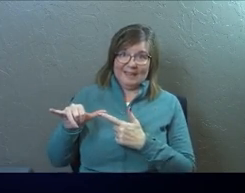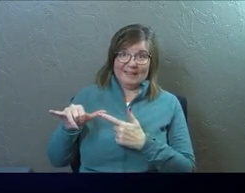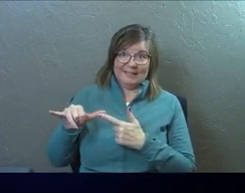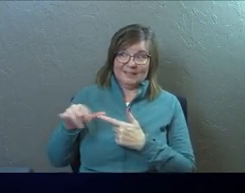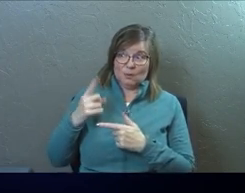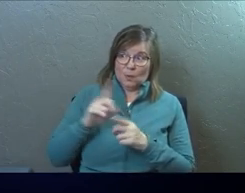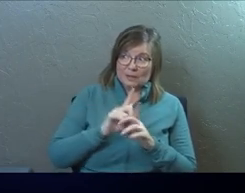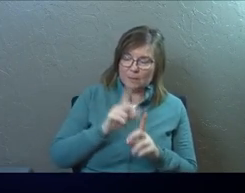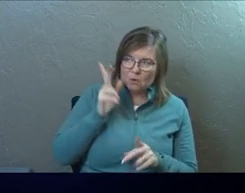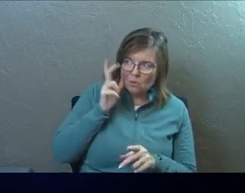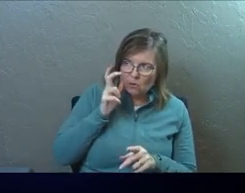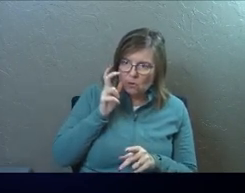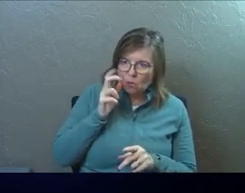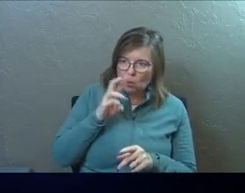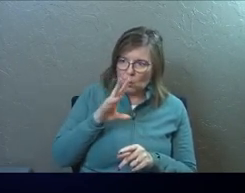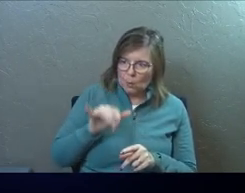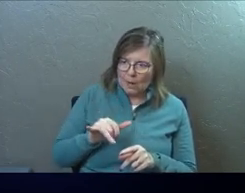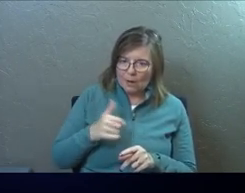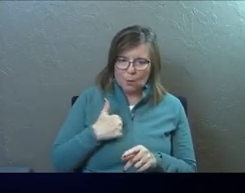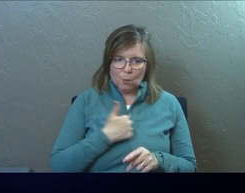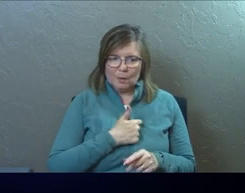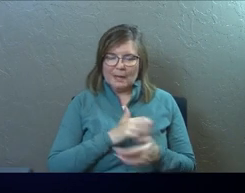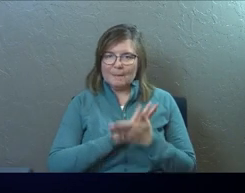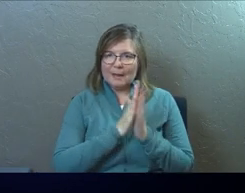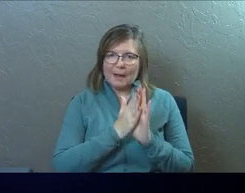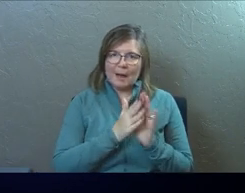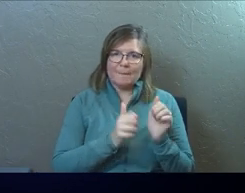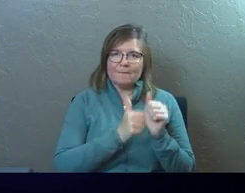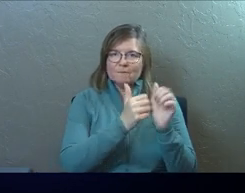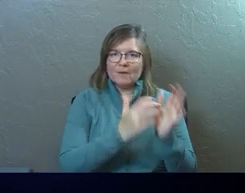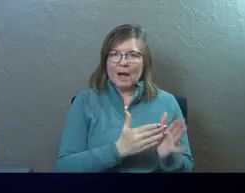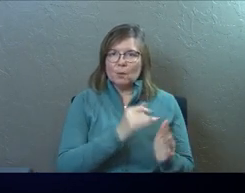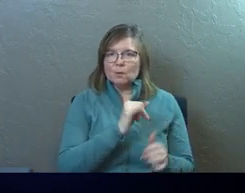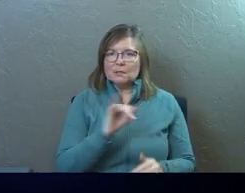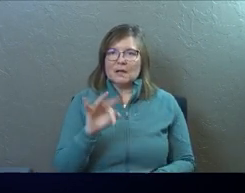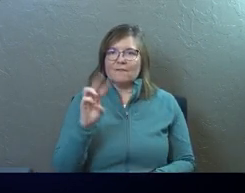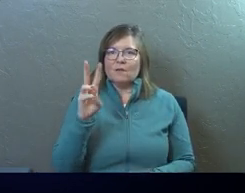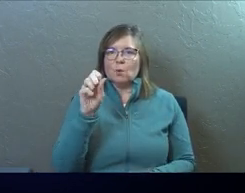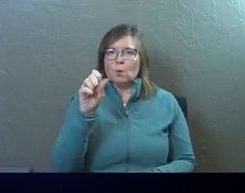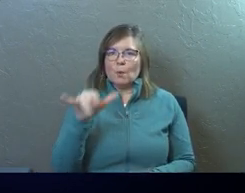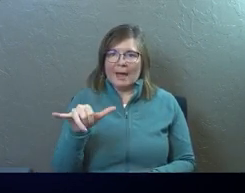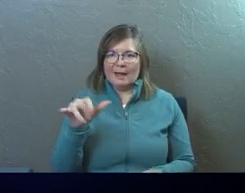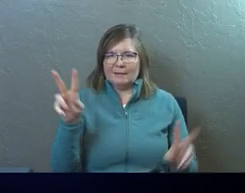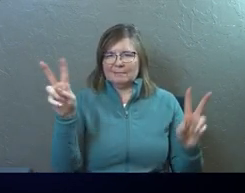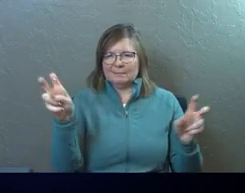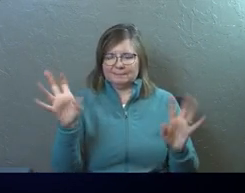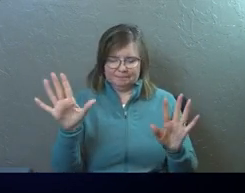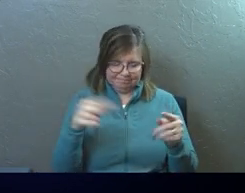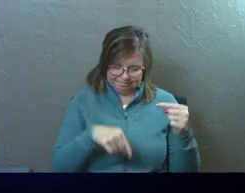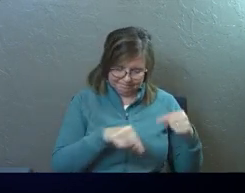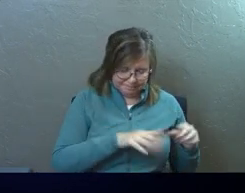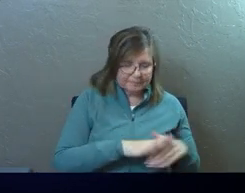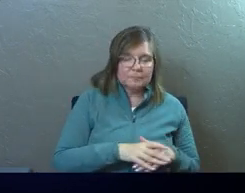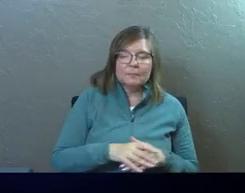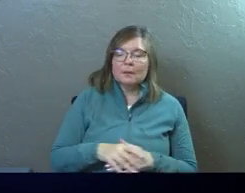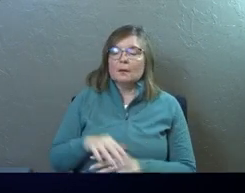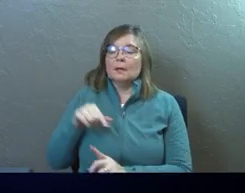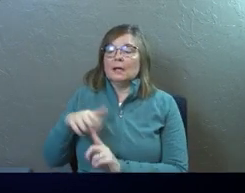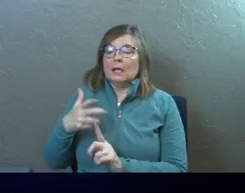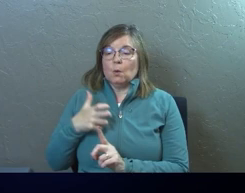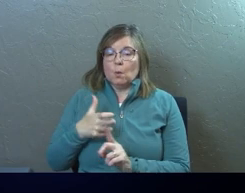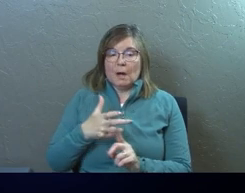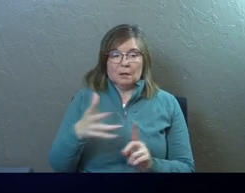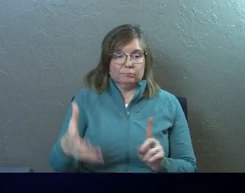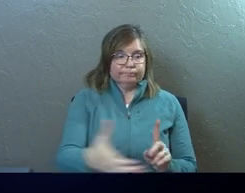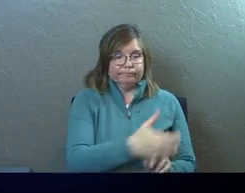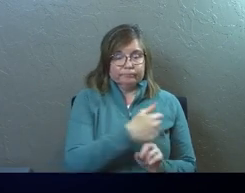amen? Jesus said he's the way, so we're the followers of the way. Okay, where was I that he found there? He wanted